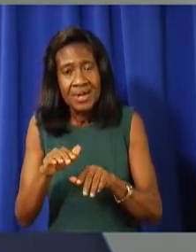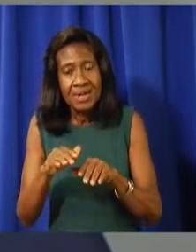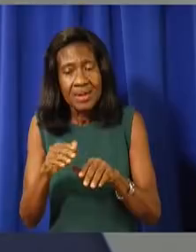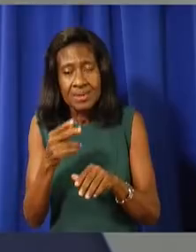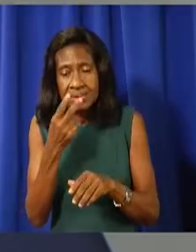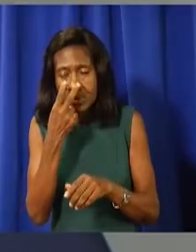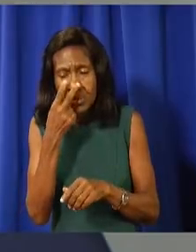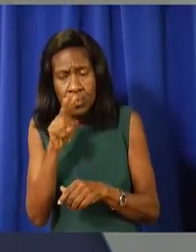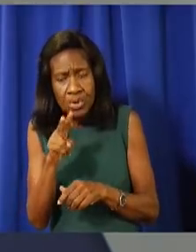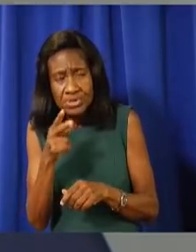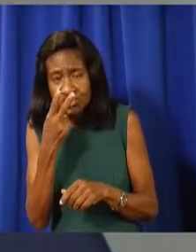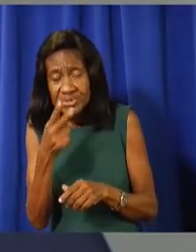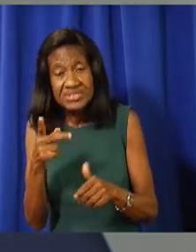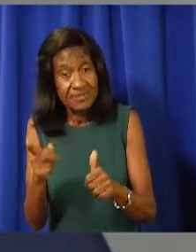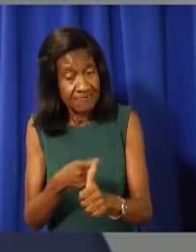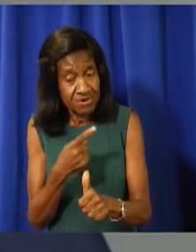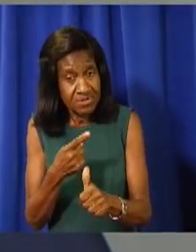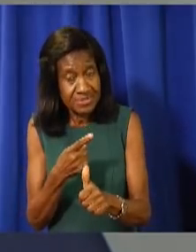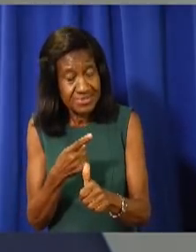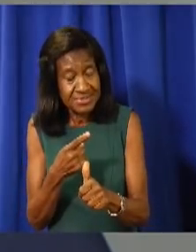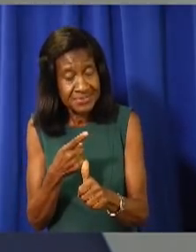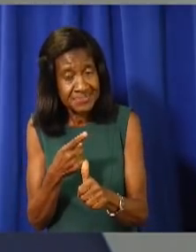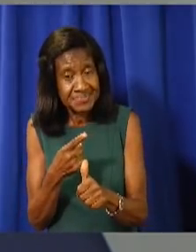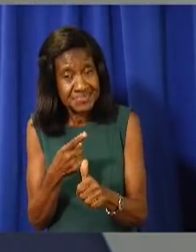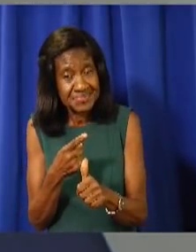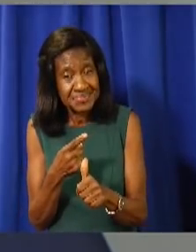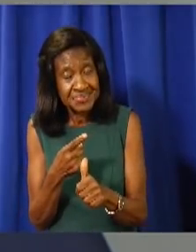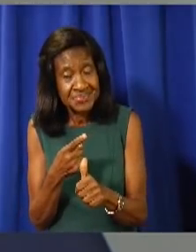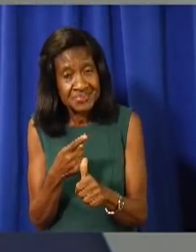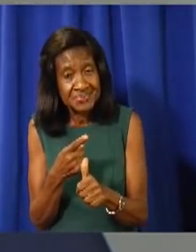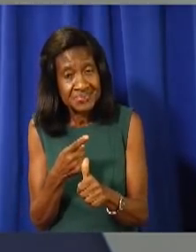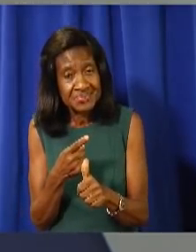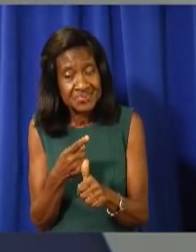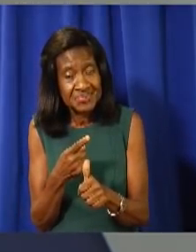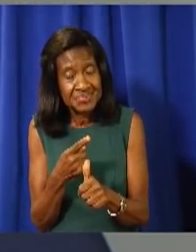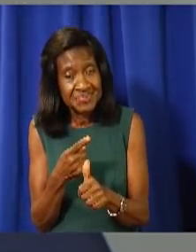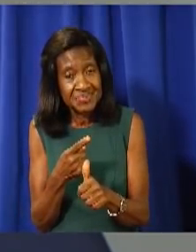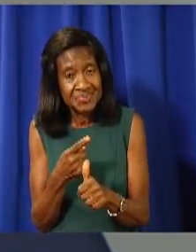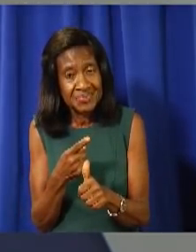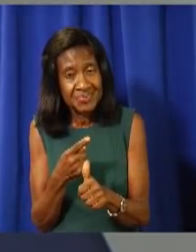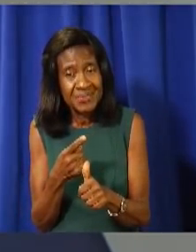flights